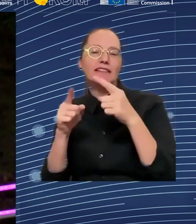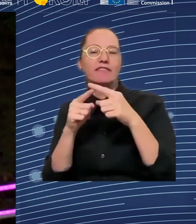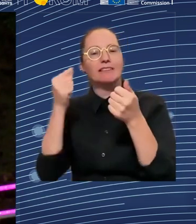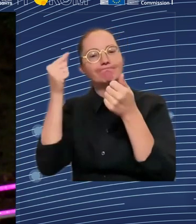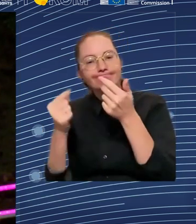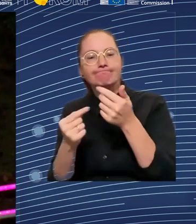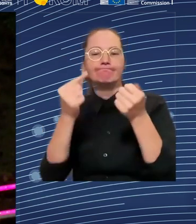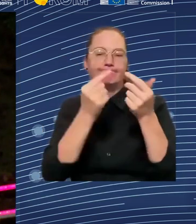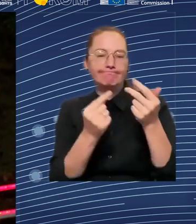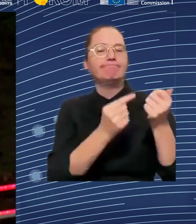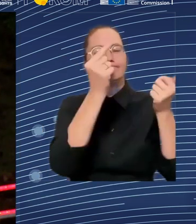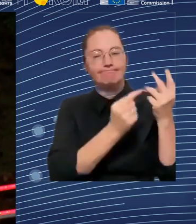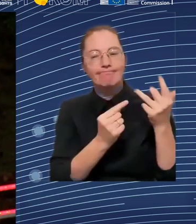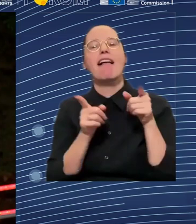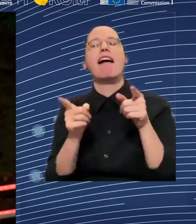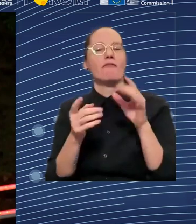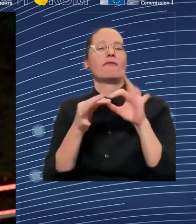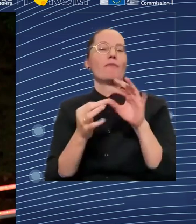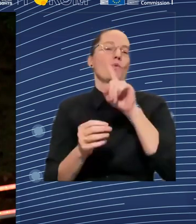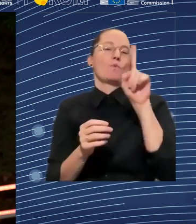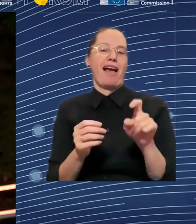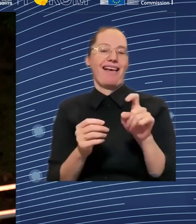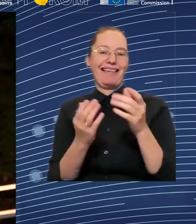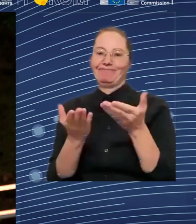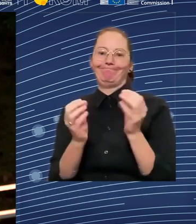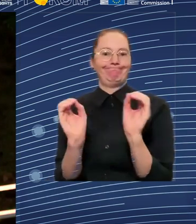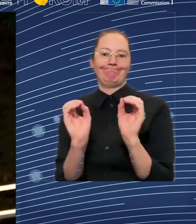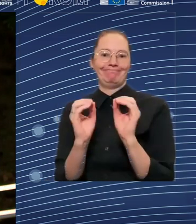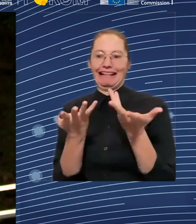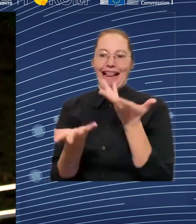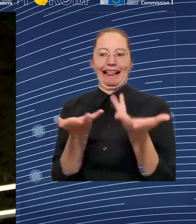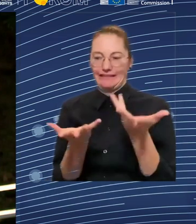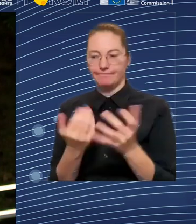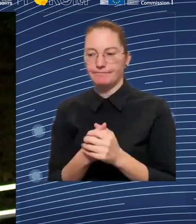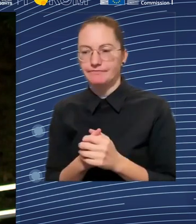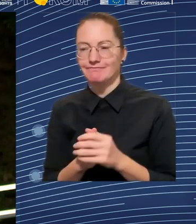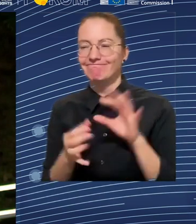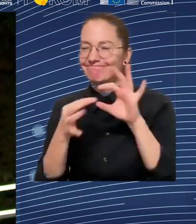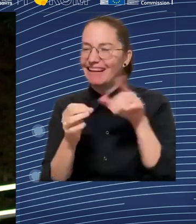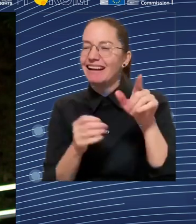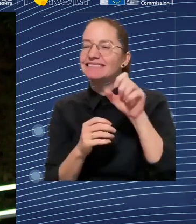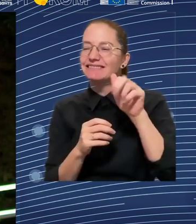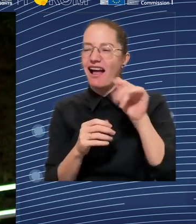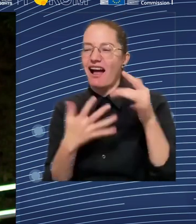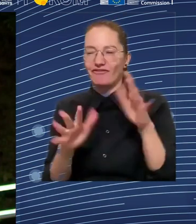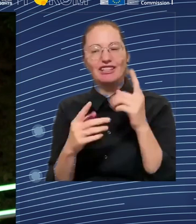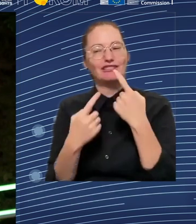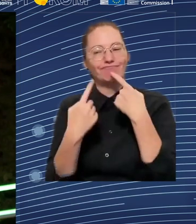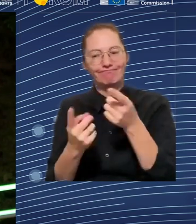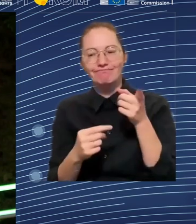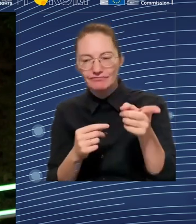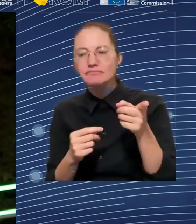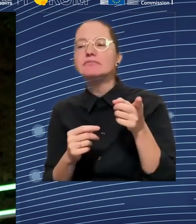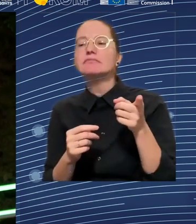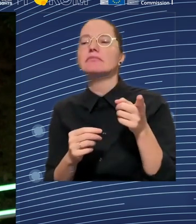a big impact is still to come. As was said in the earlier session, we know that AI actually